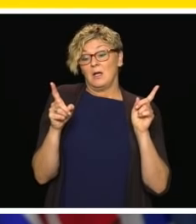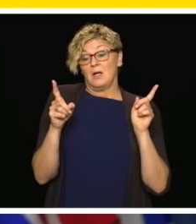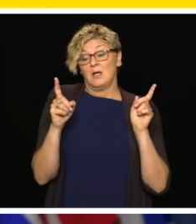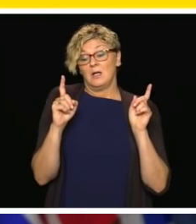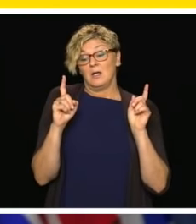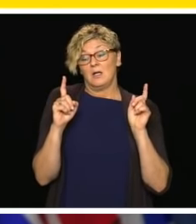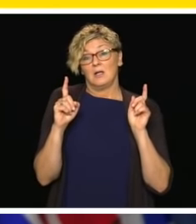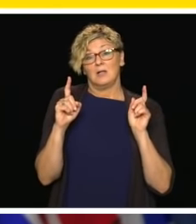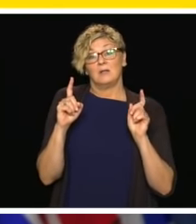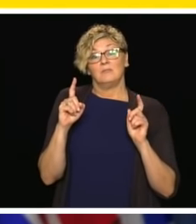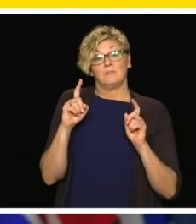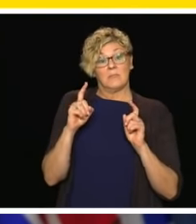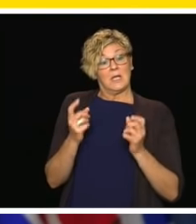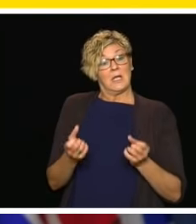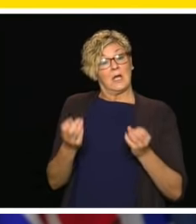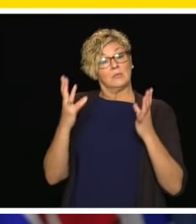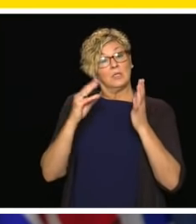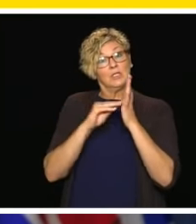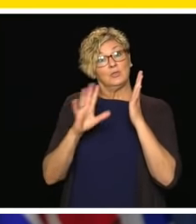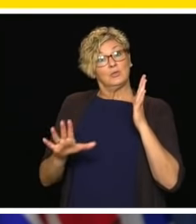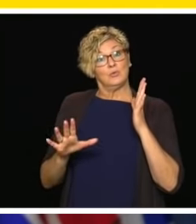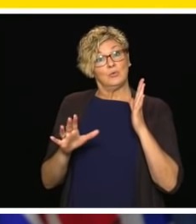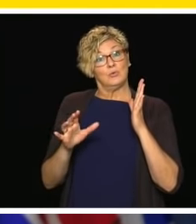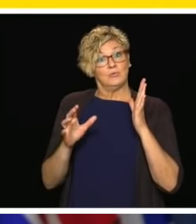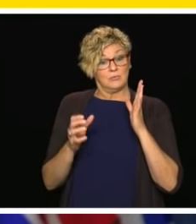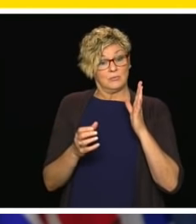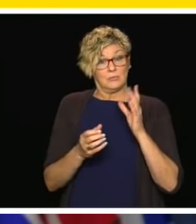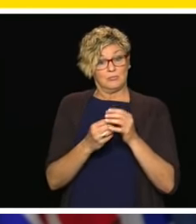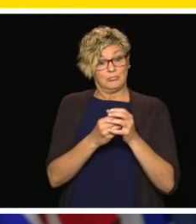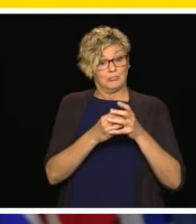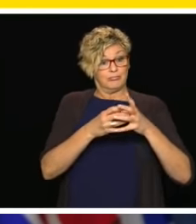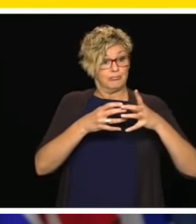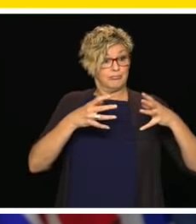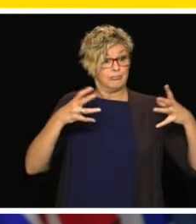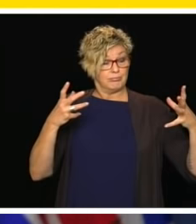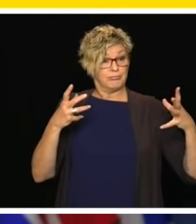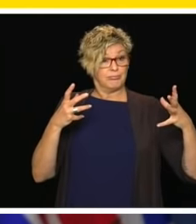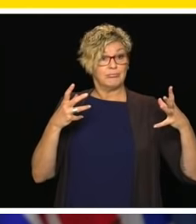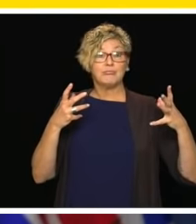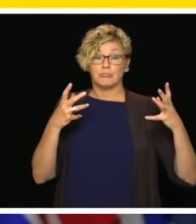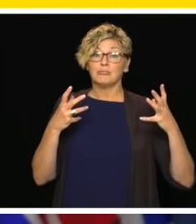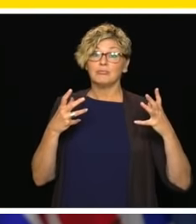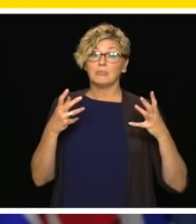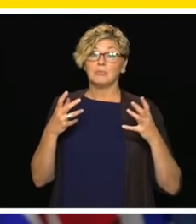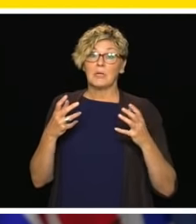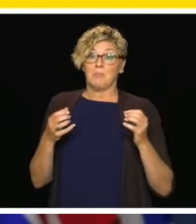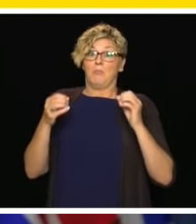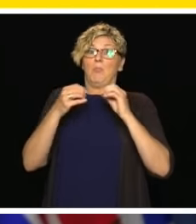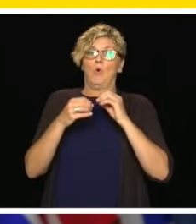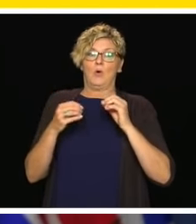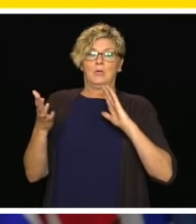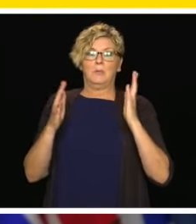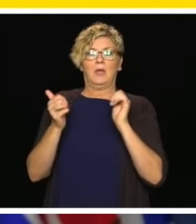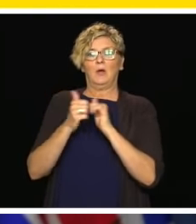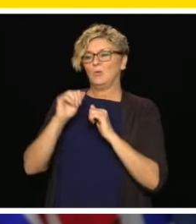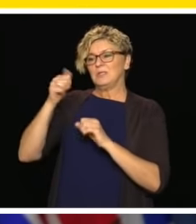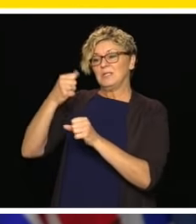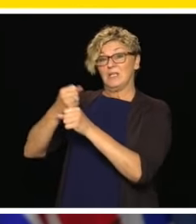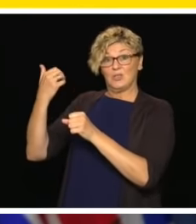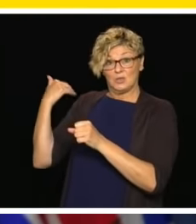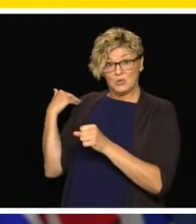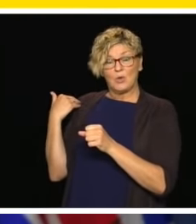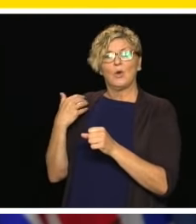domestically in BC that's quite a lot different than from 10 years ago. So teaching positions have been very much in demand. They will continue to be in demand